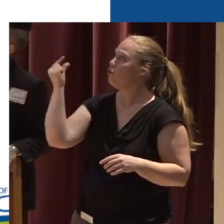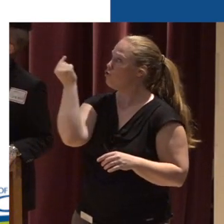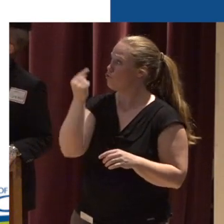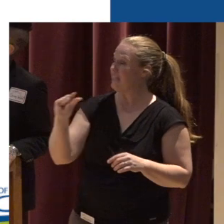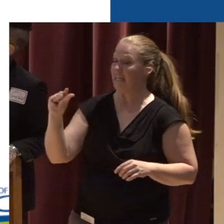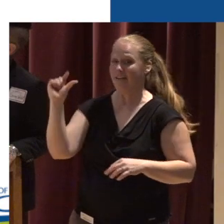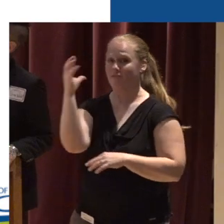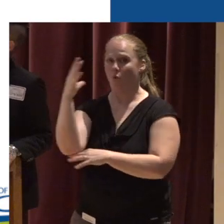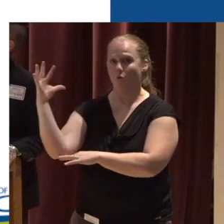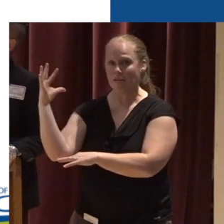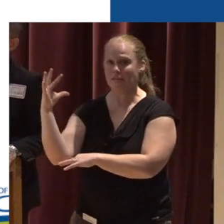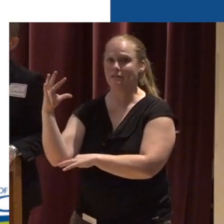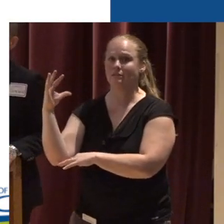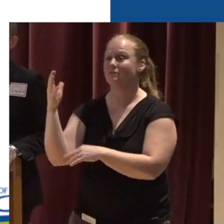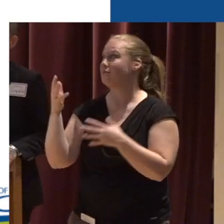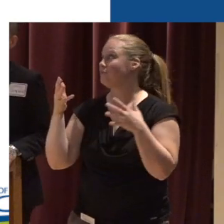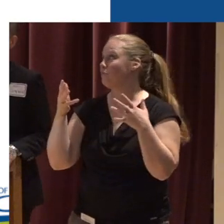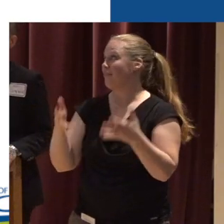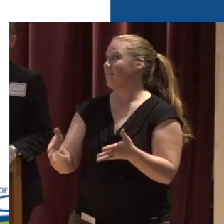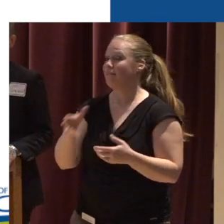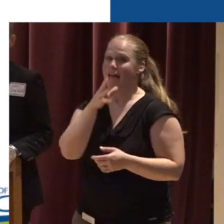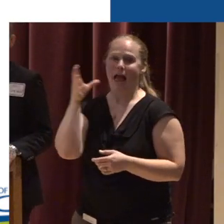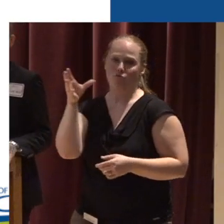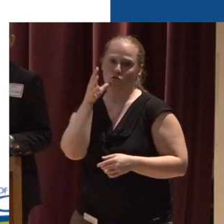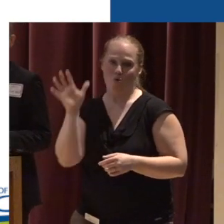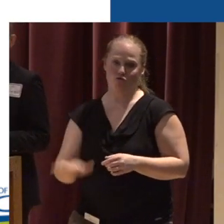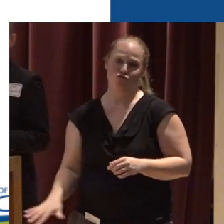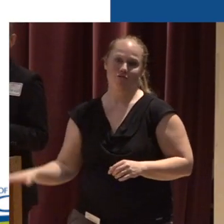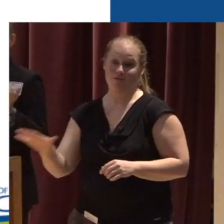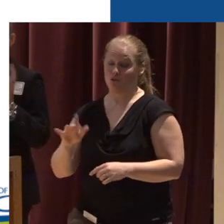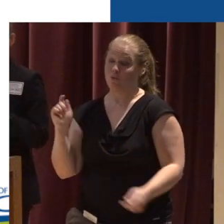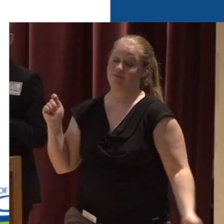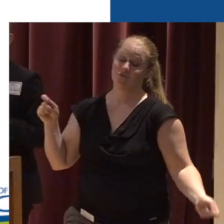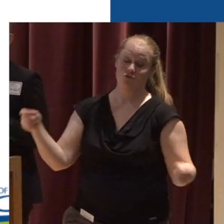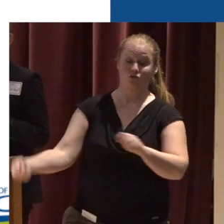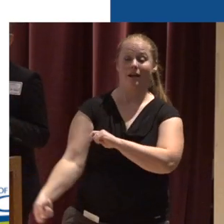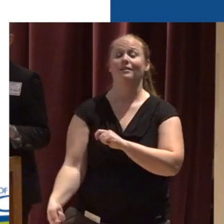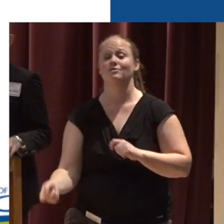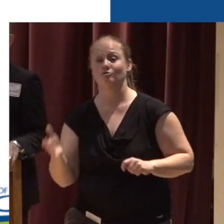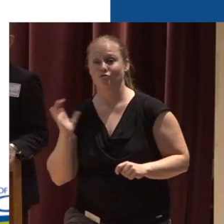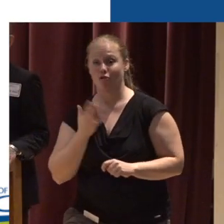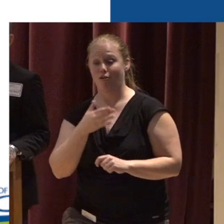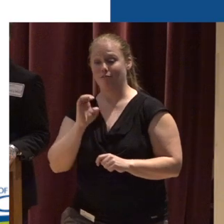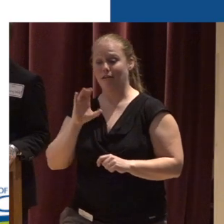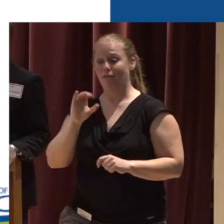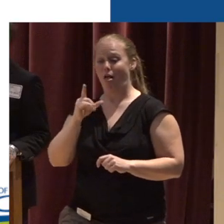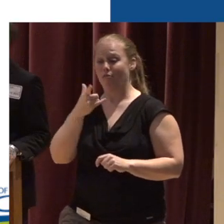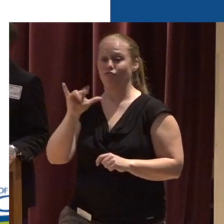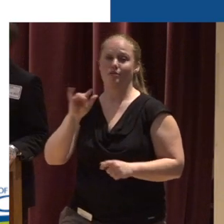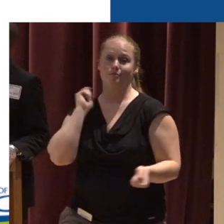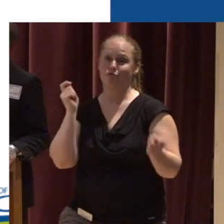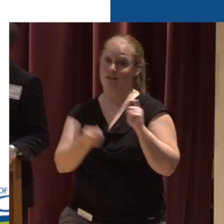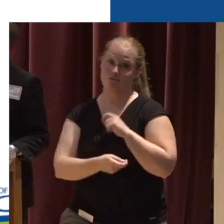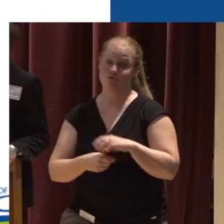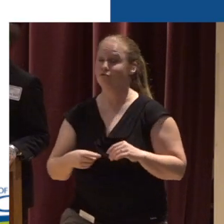forest And what's left is agriculture So we've really turned the ecology around in the Willamette Valley